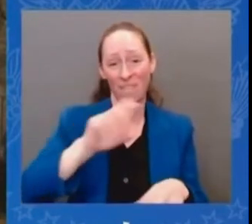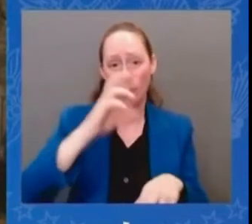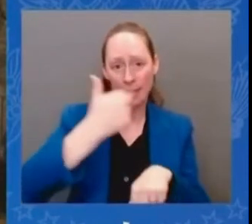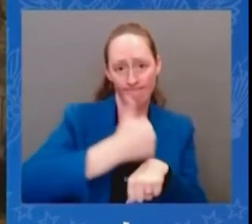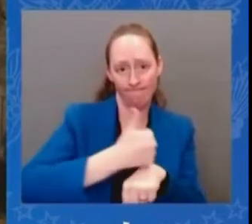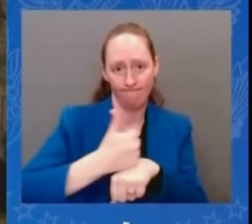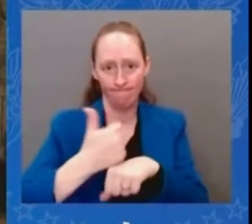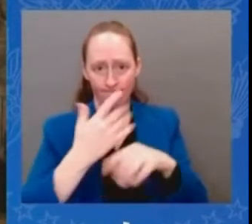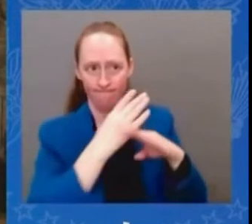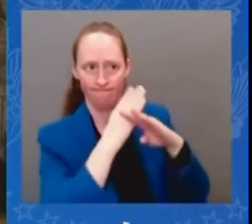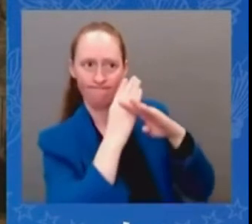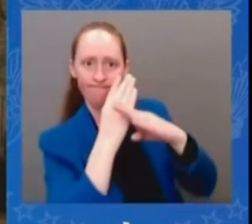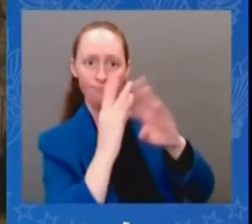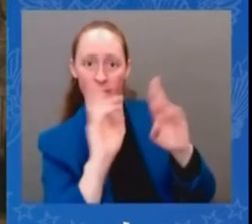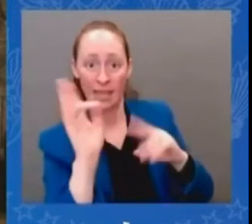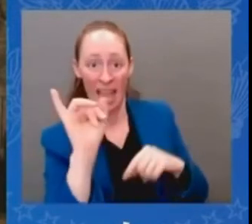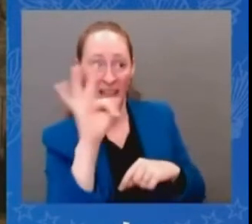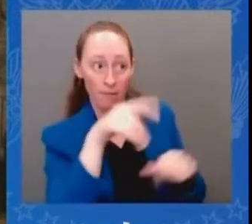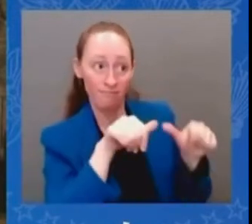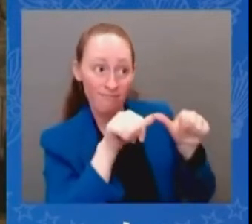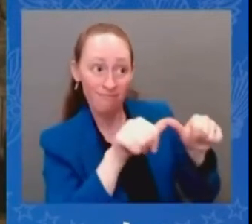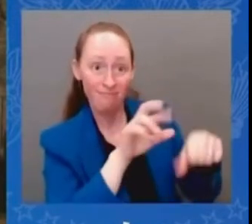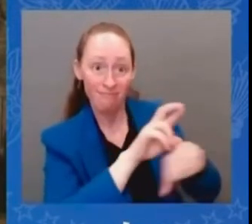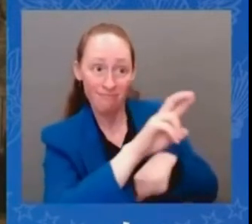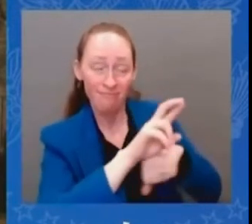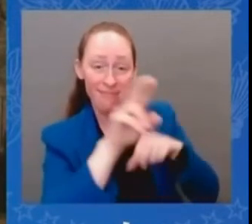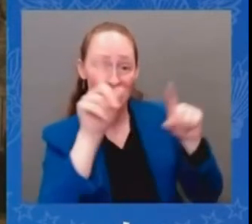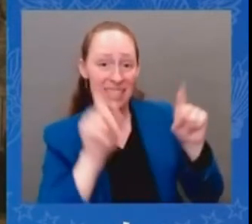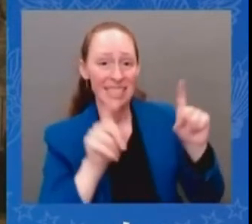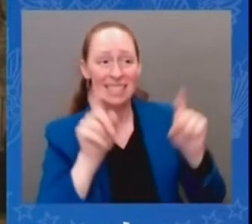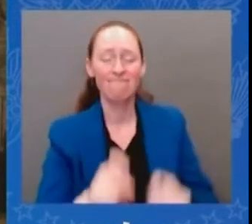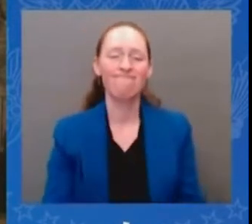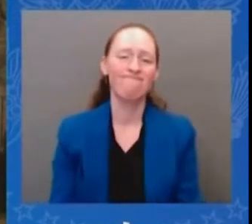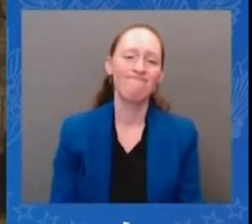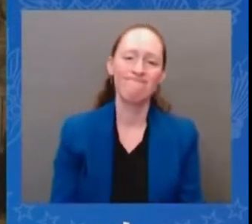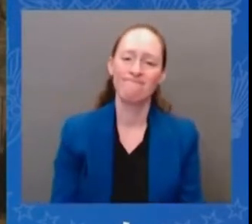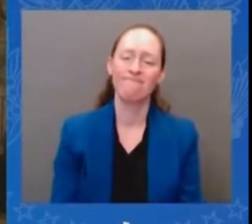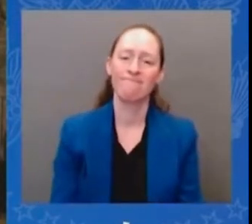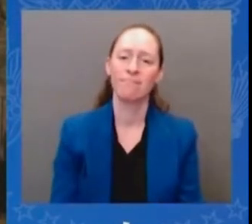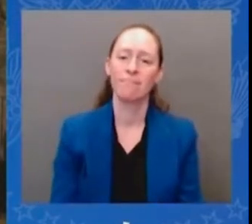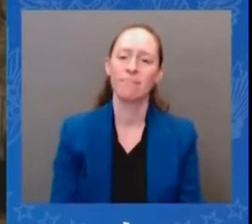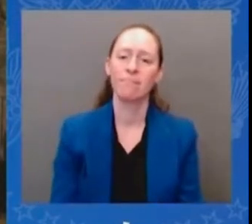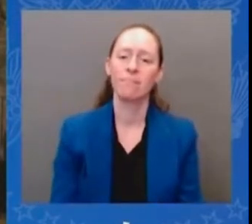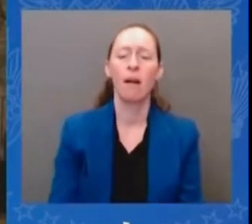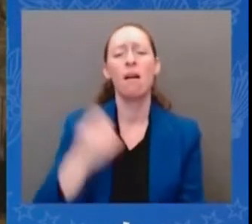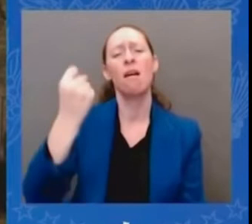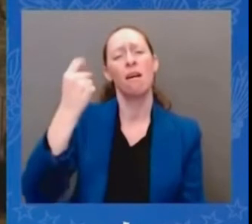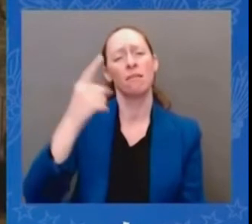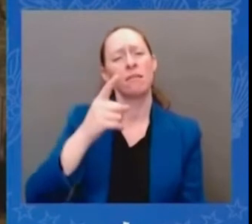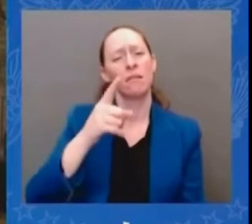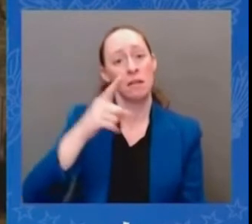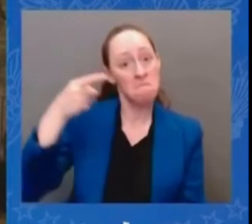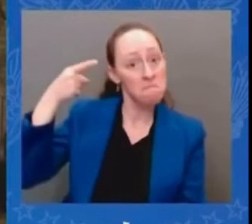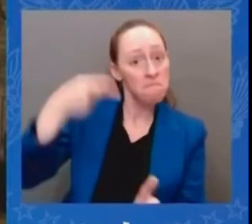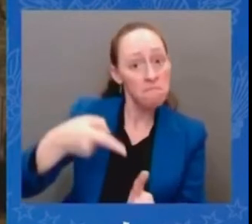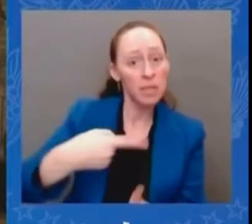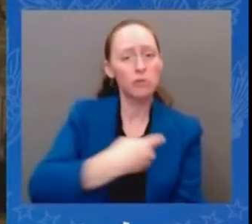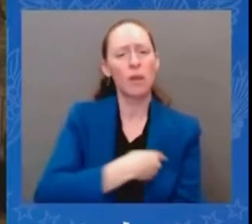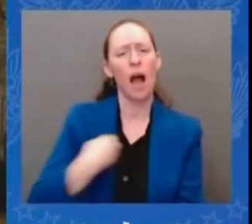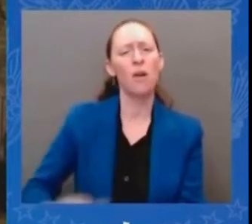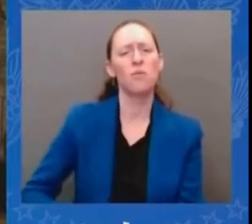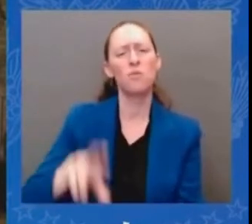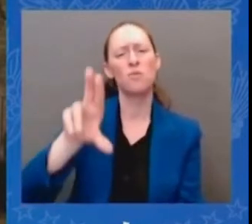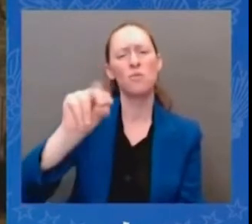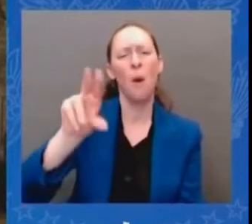i'm excuse me would not be directed against china but it would be to send them a clear message to north korea we are going to defend our